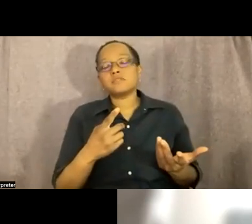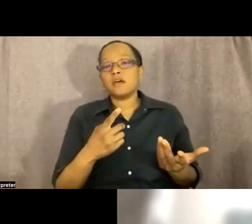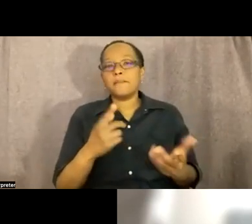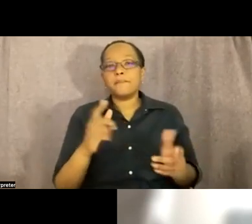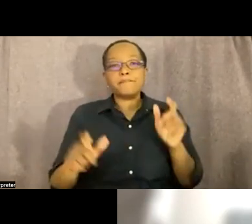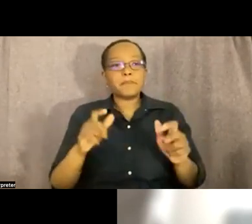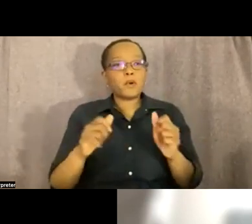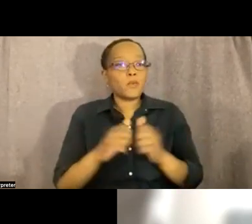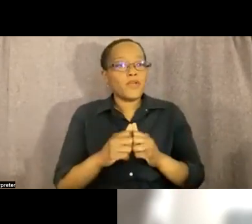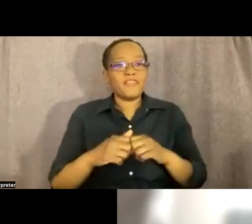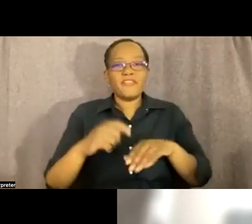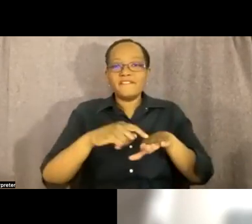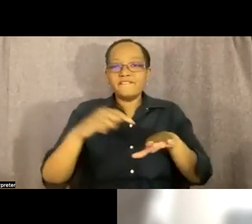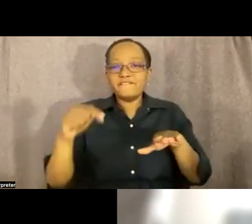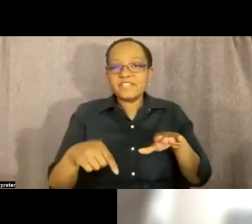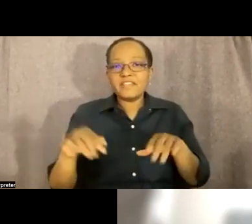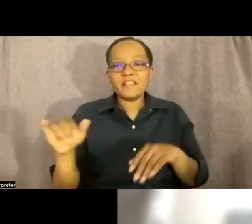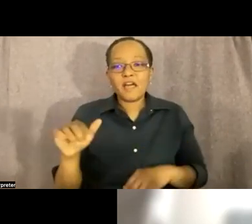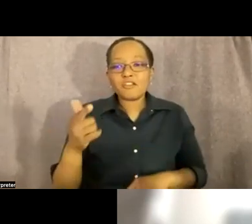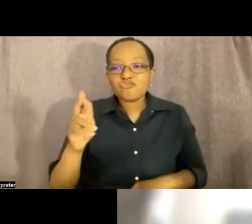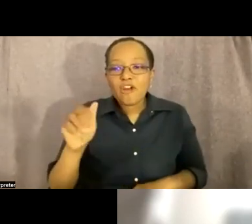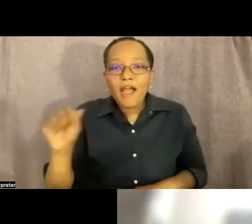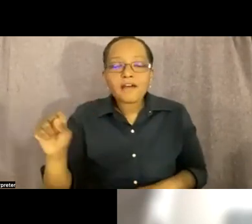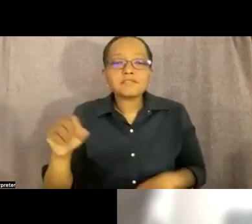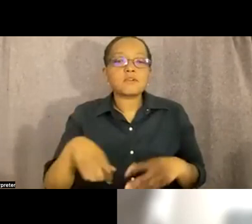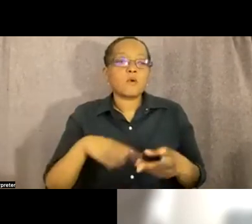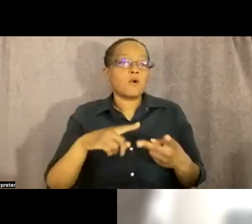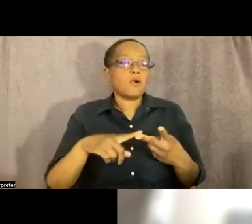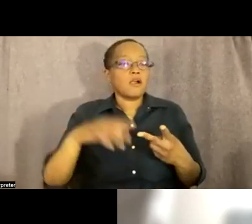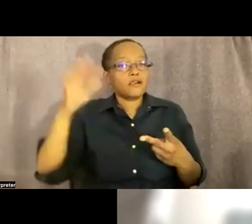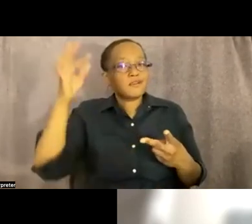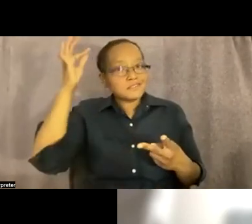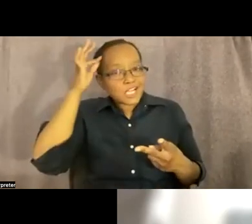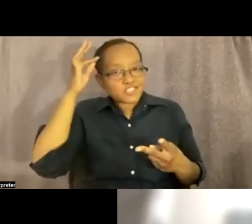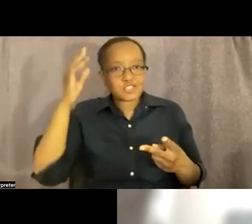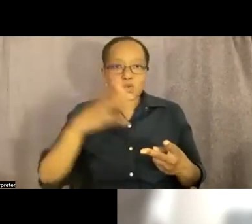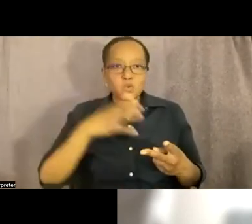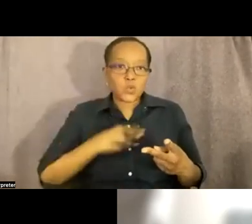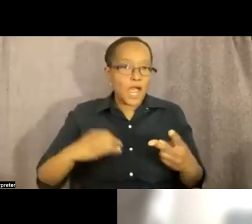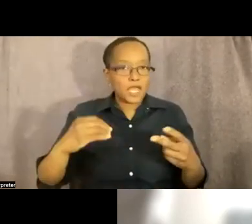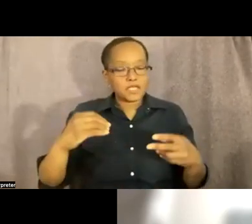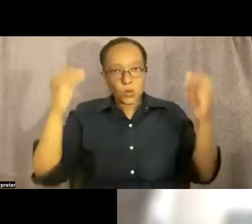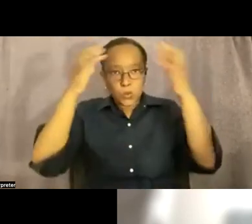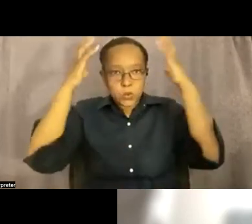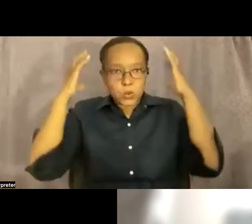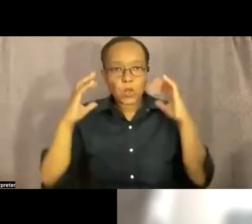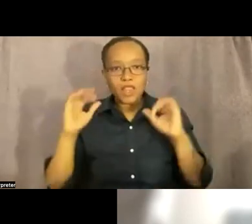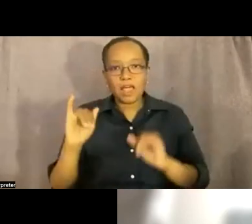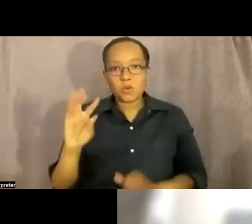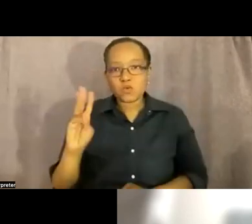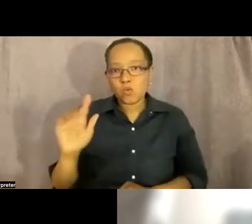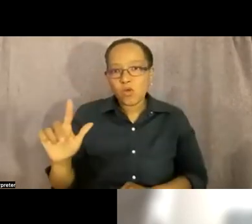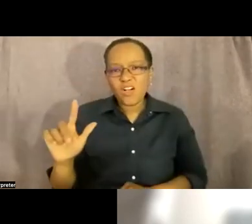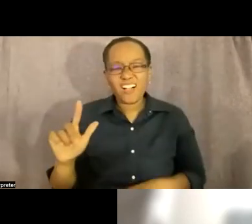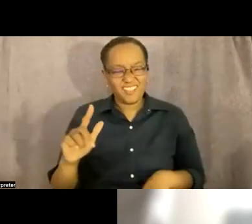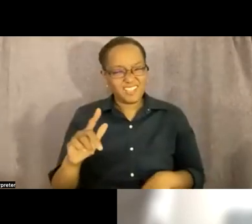and uh the texture of wool you know what it looks like looks like a old black man with afro right and eyes of fire so i said i know